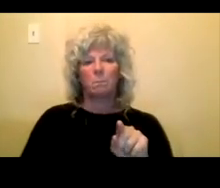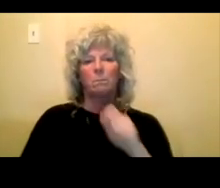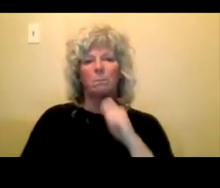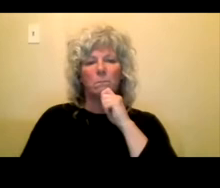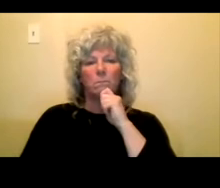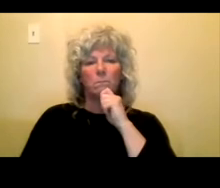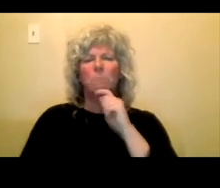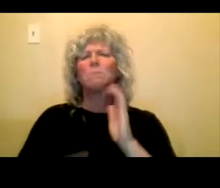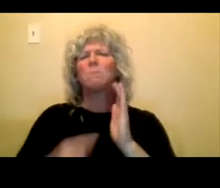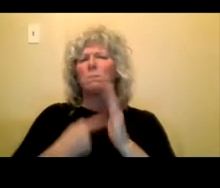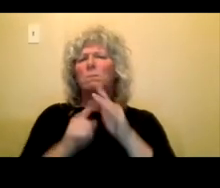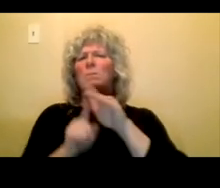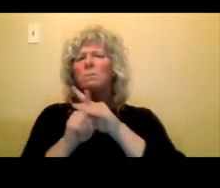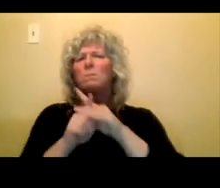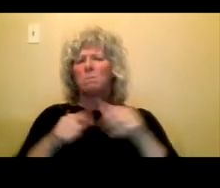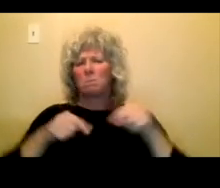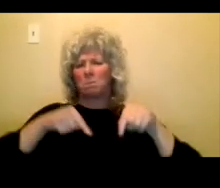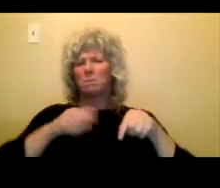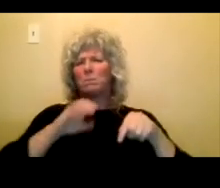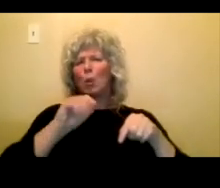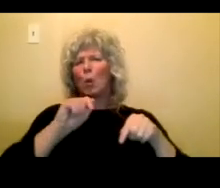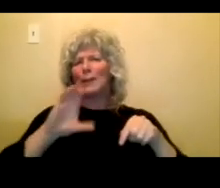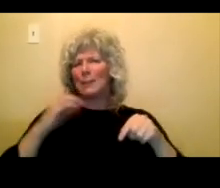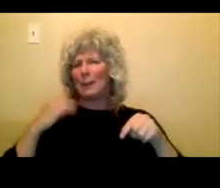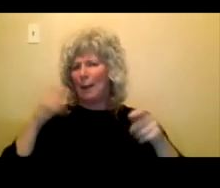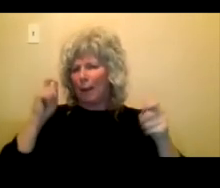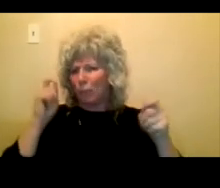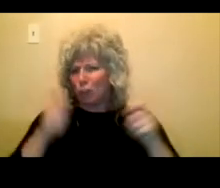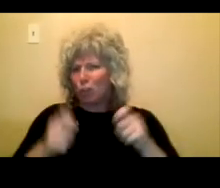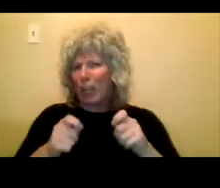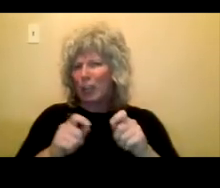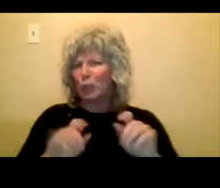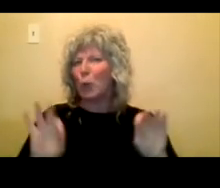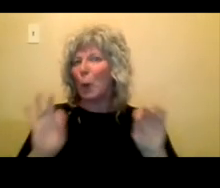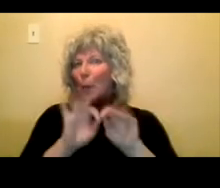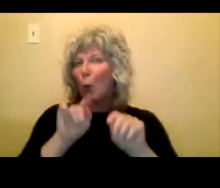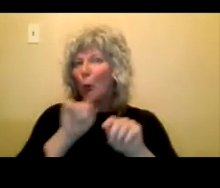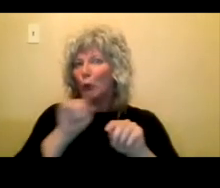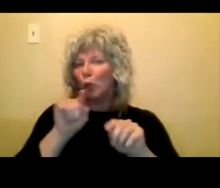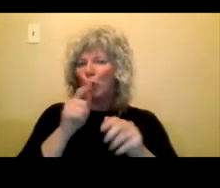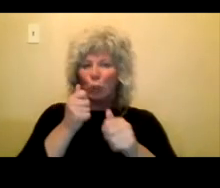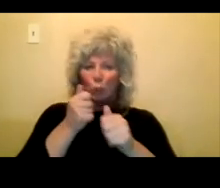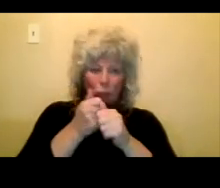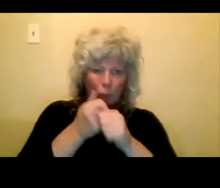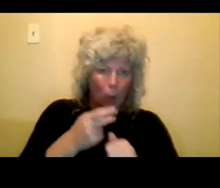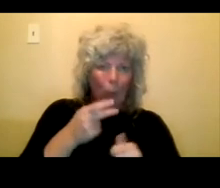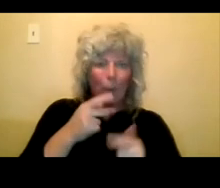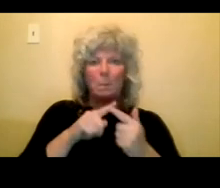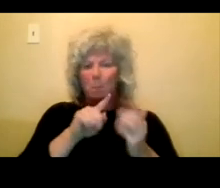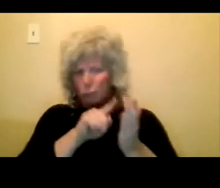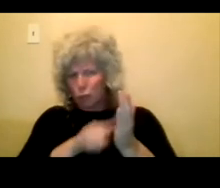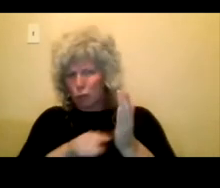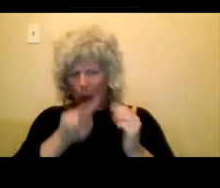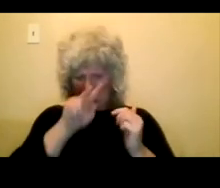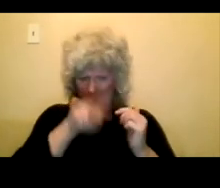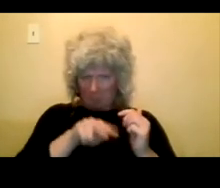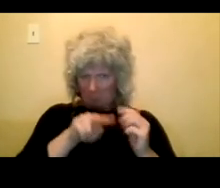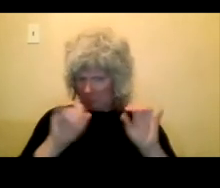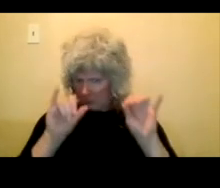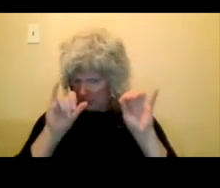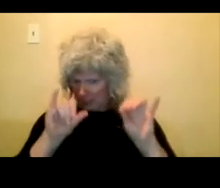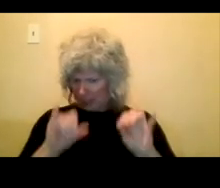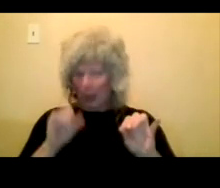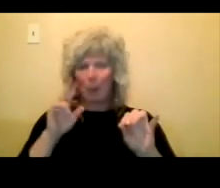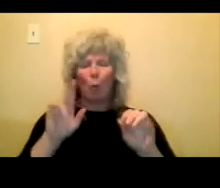check back and make sure that you are eligible to apply. So there's a lot of information here